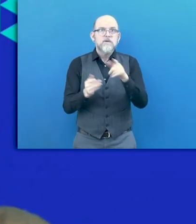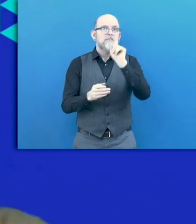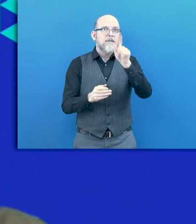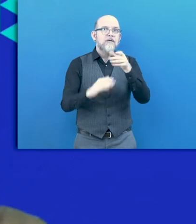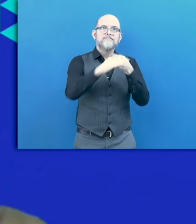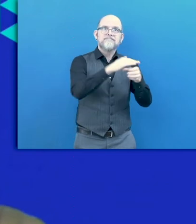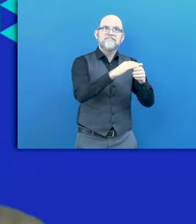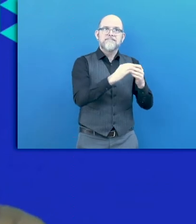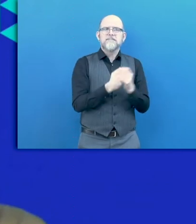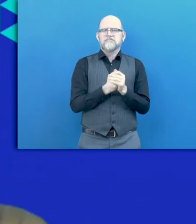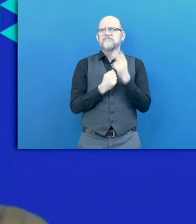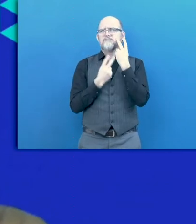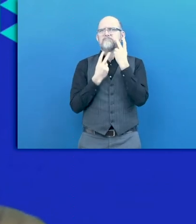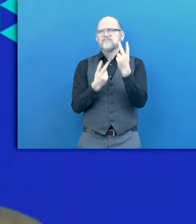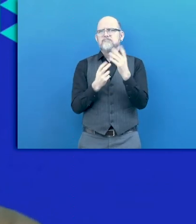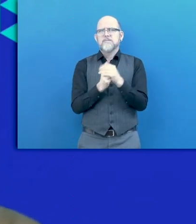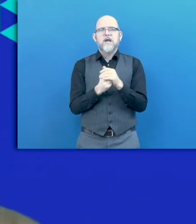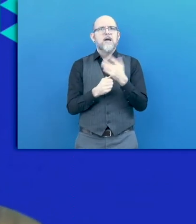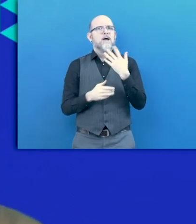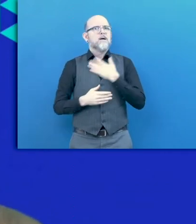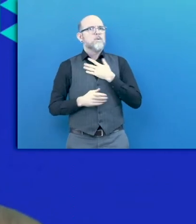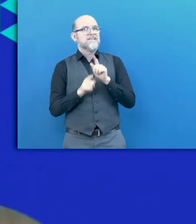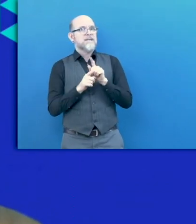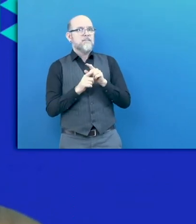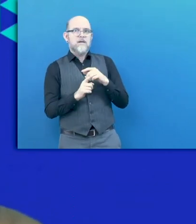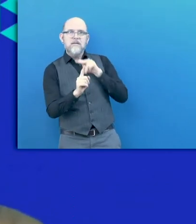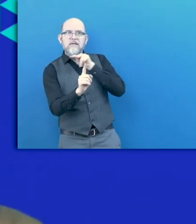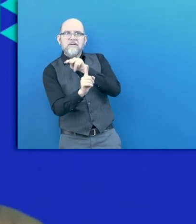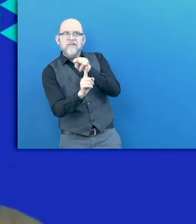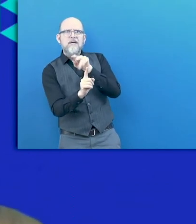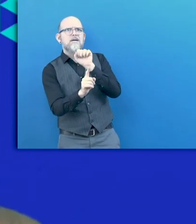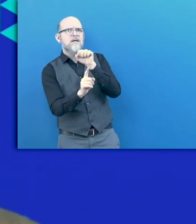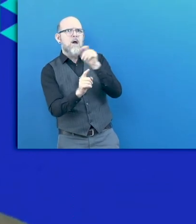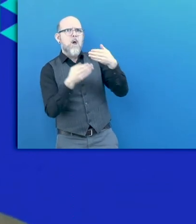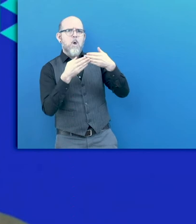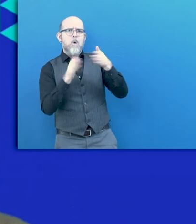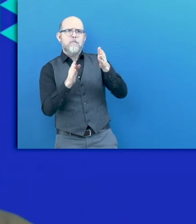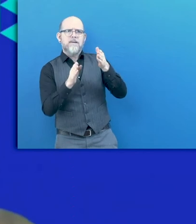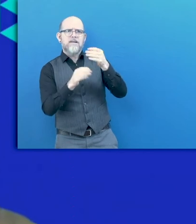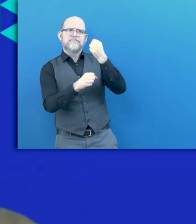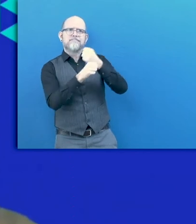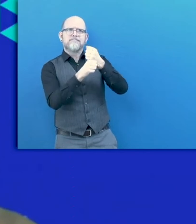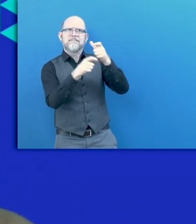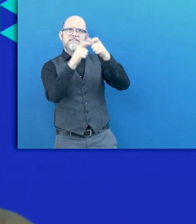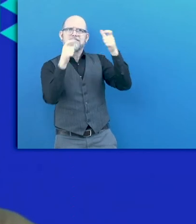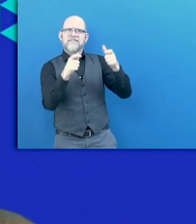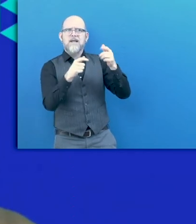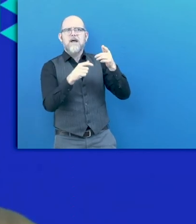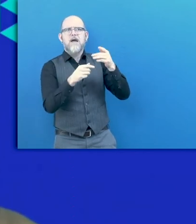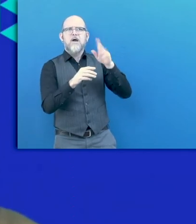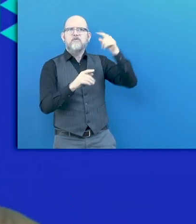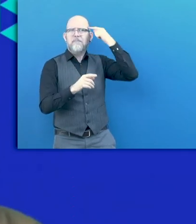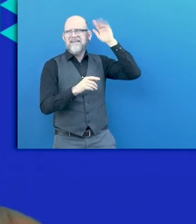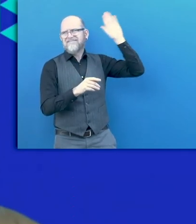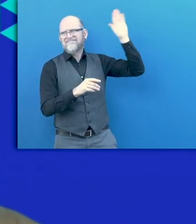interest also among public employers, and we are in contact with some partners, particular government of Canada, New York